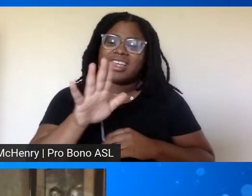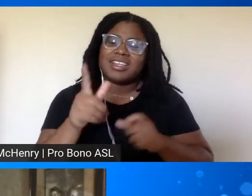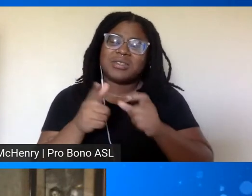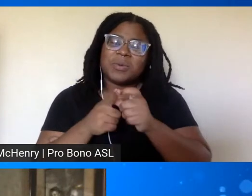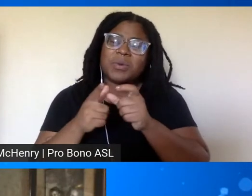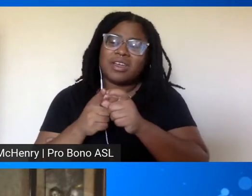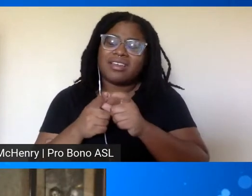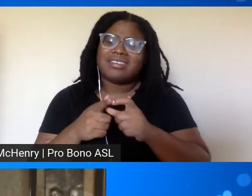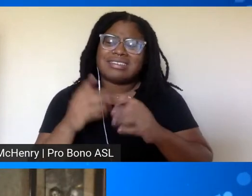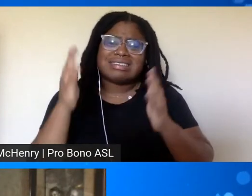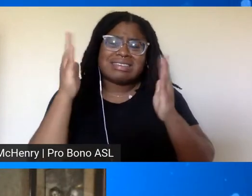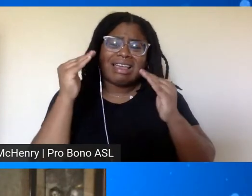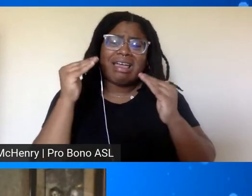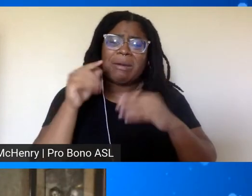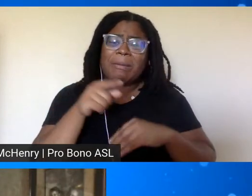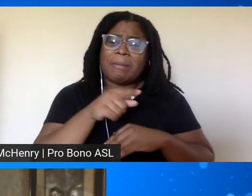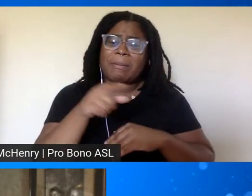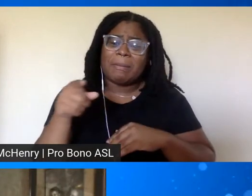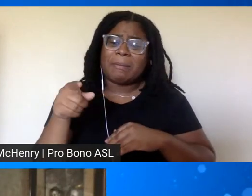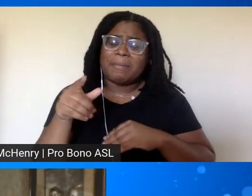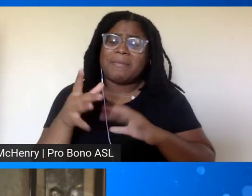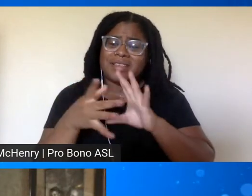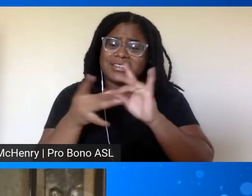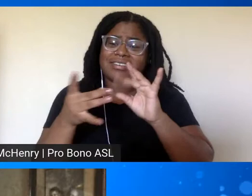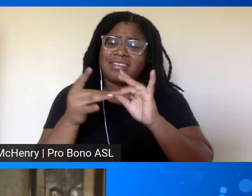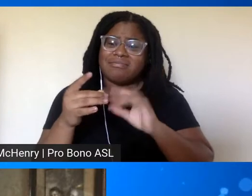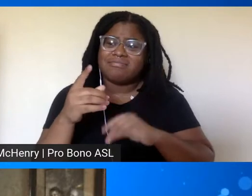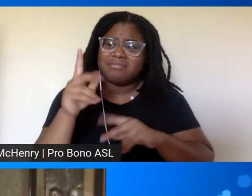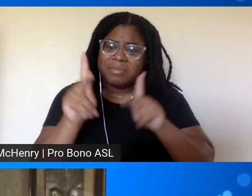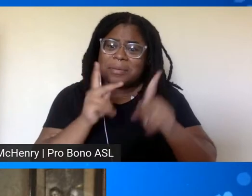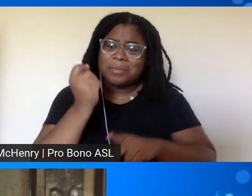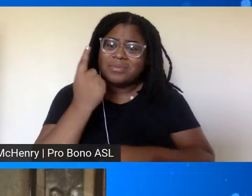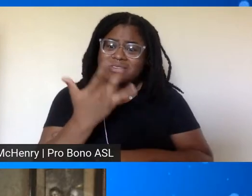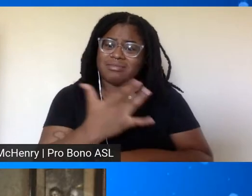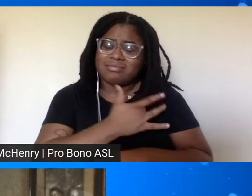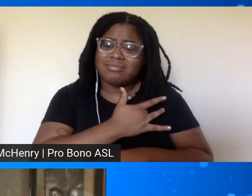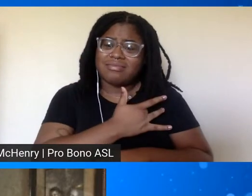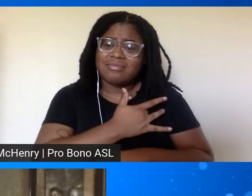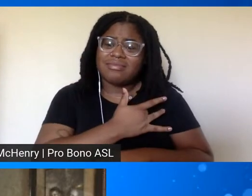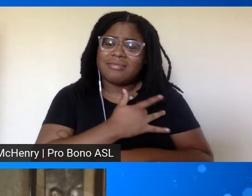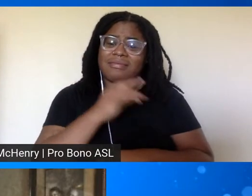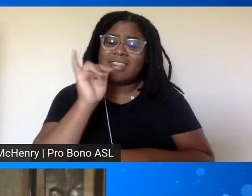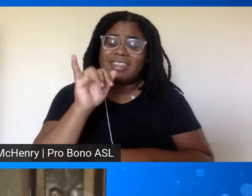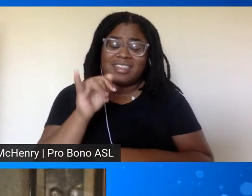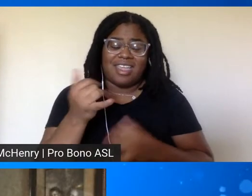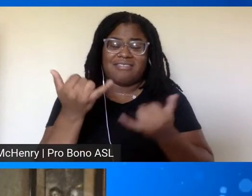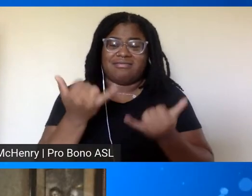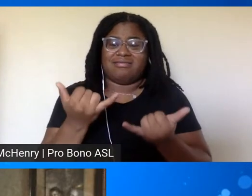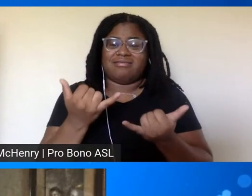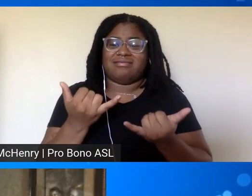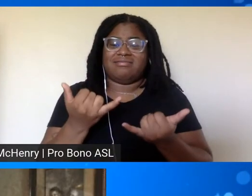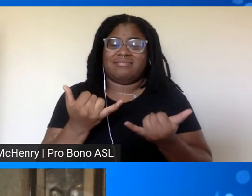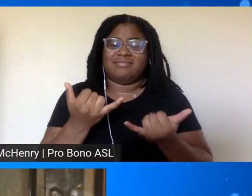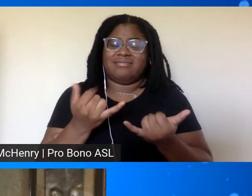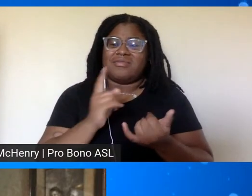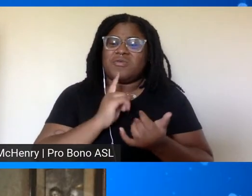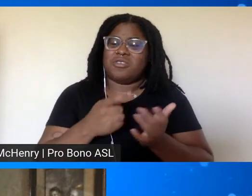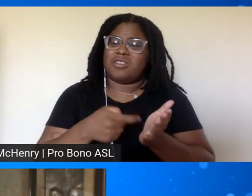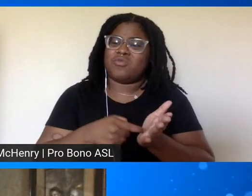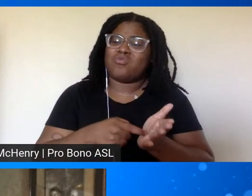i hope people really took them to heart because it is it is we're in that season now that it's going to require